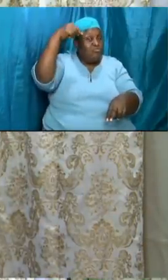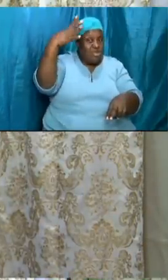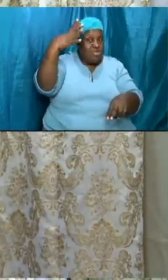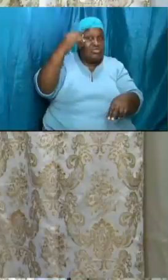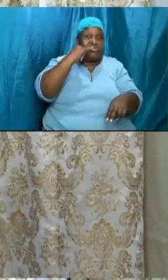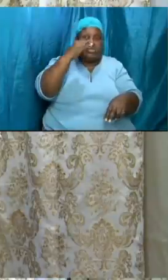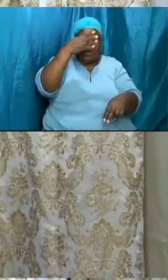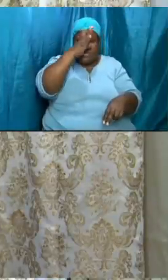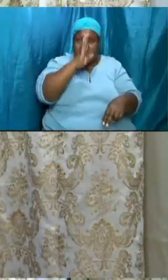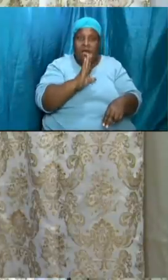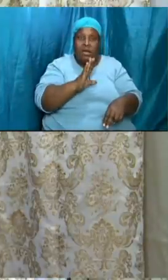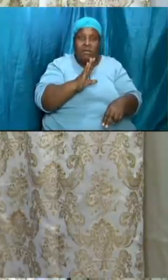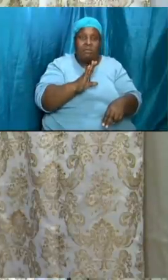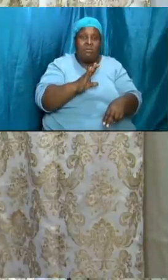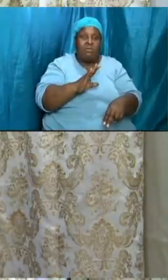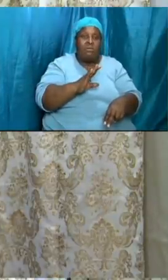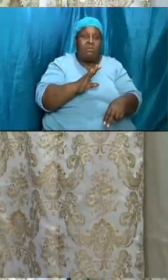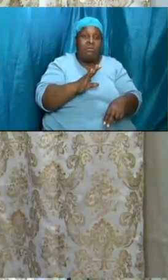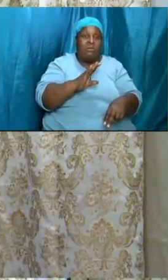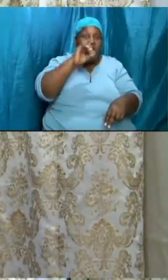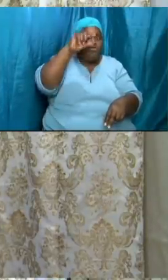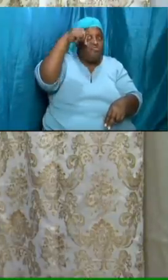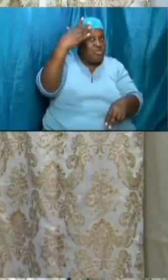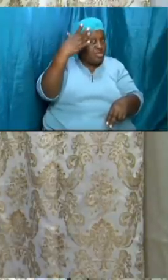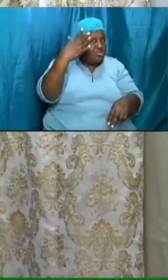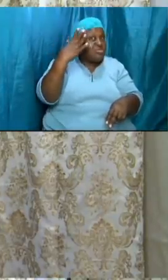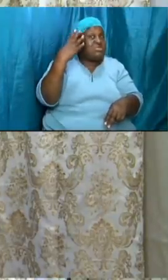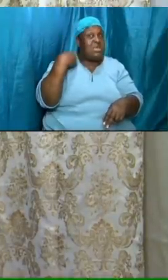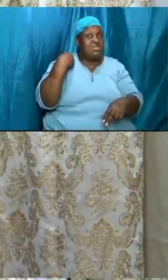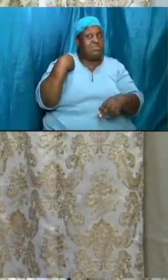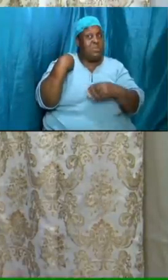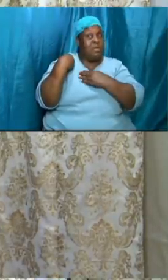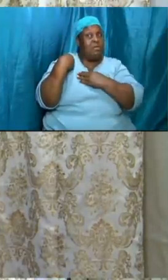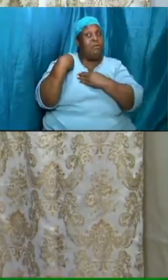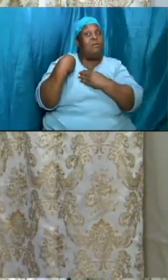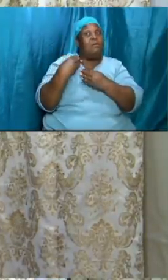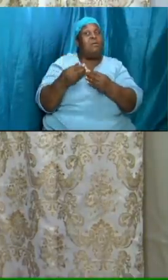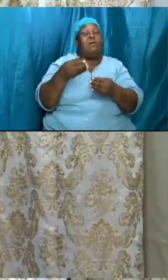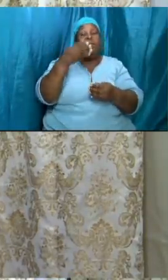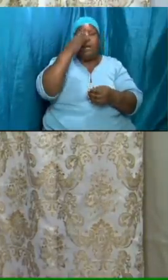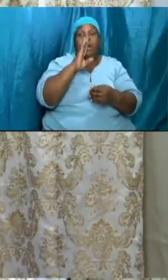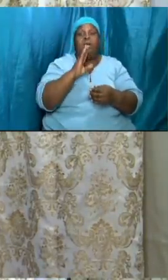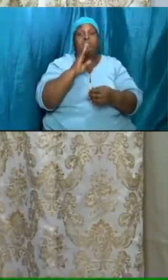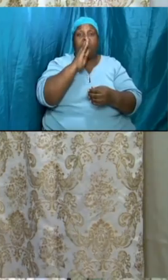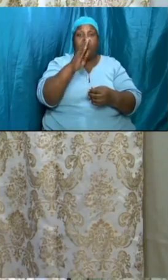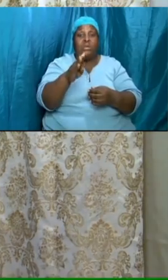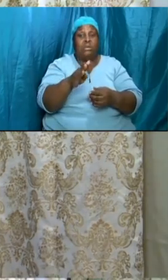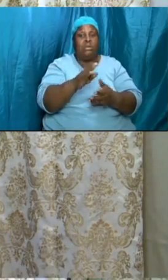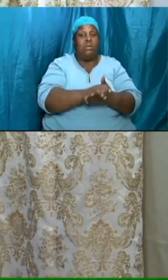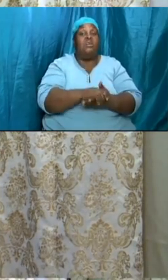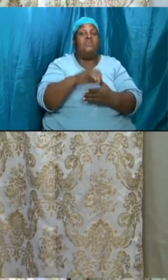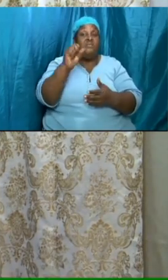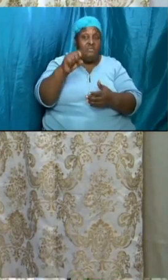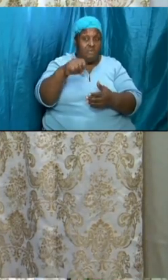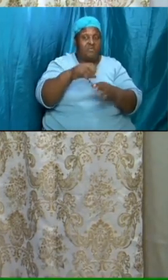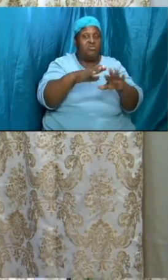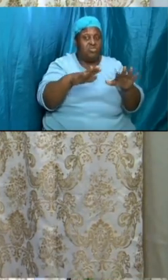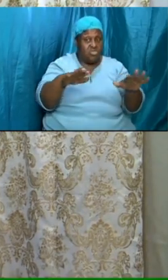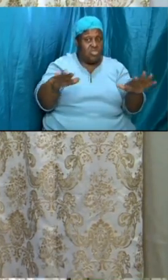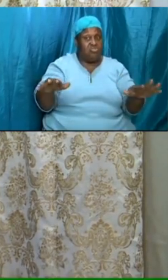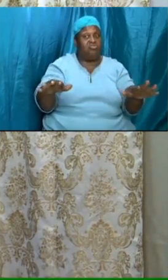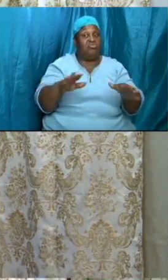and gracious he expects us to be yes children obey your appearance in the lord those children that are